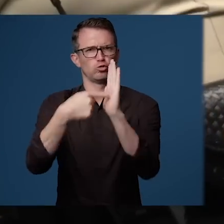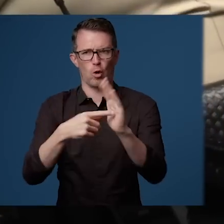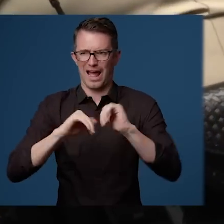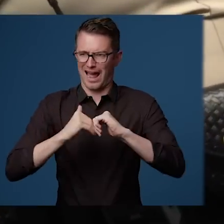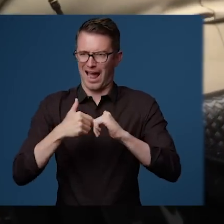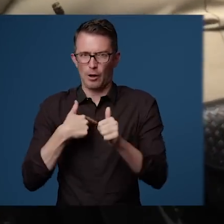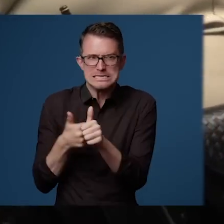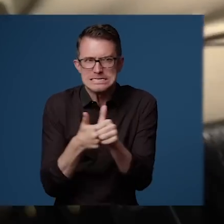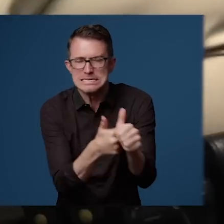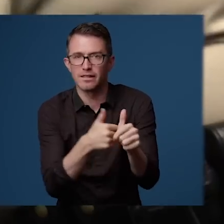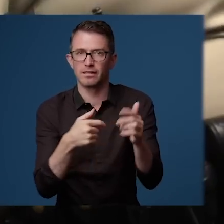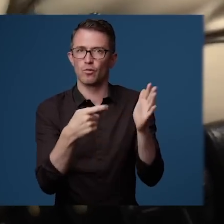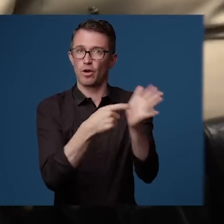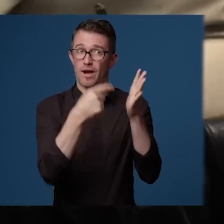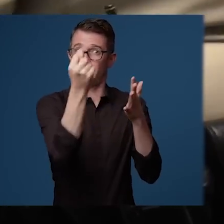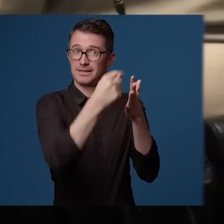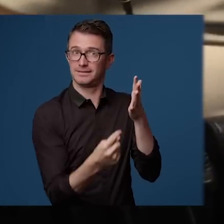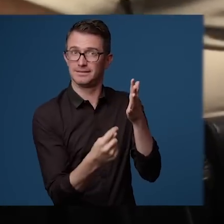meet those requirements.